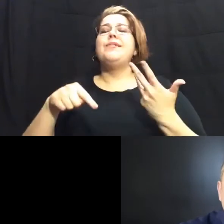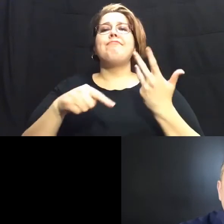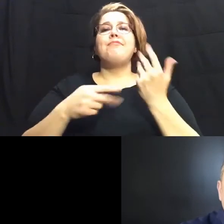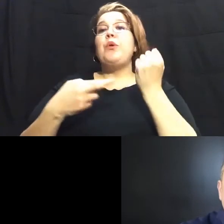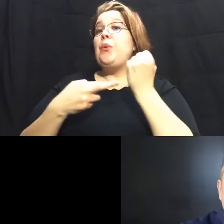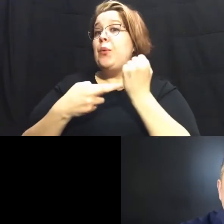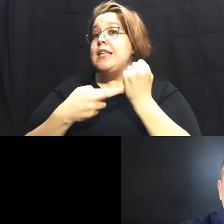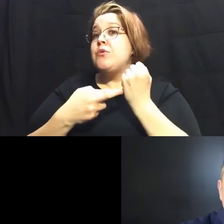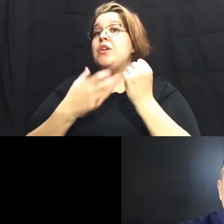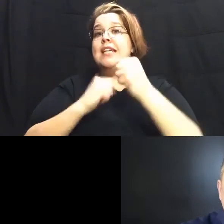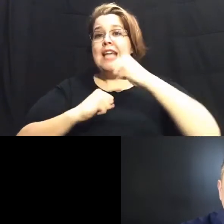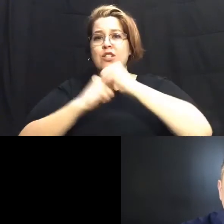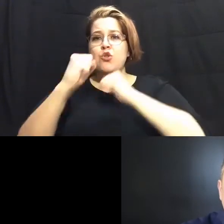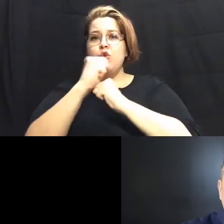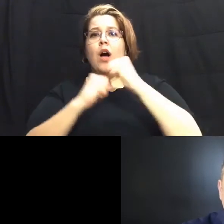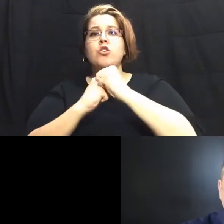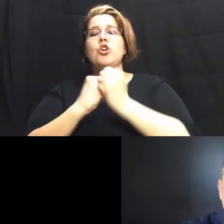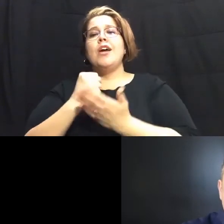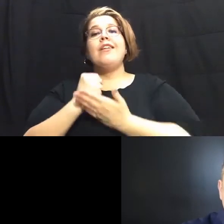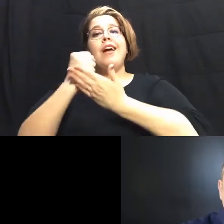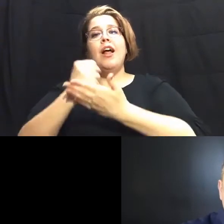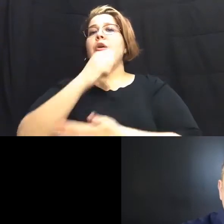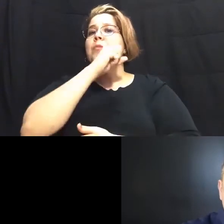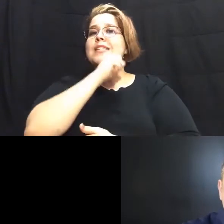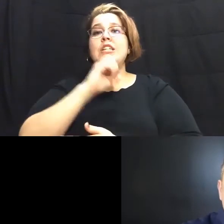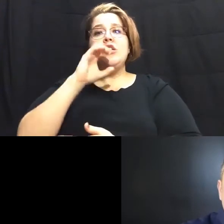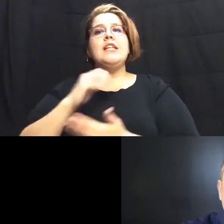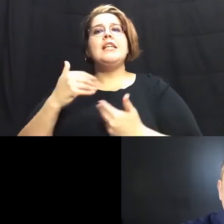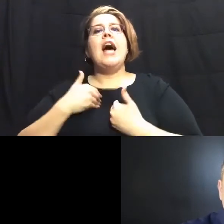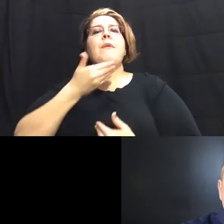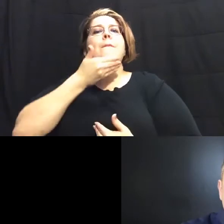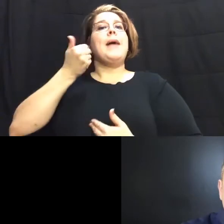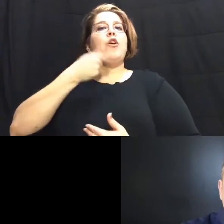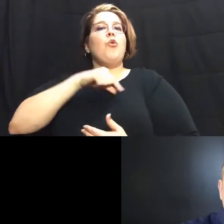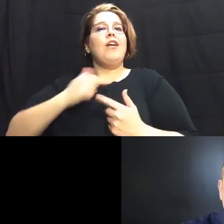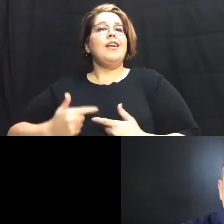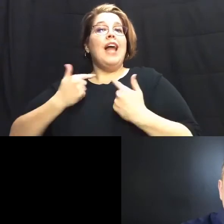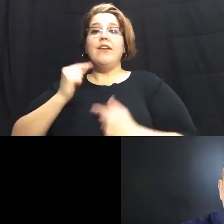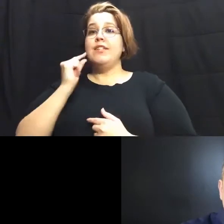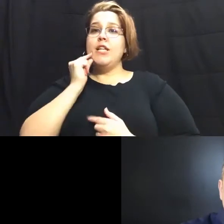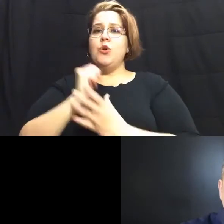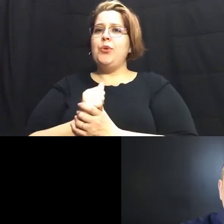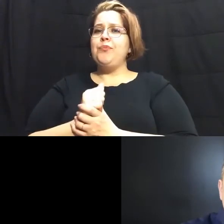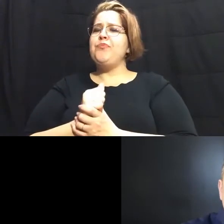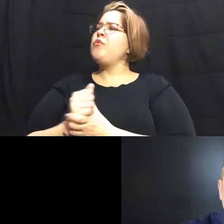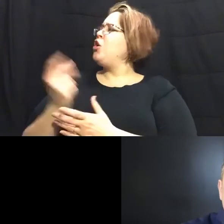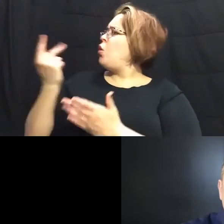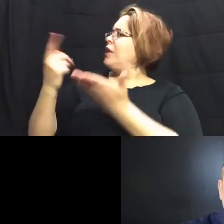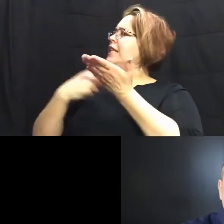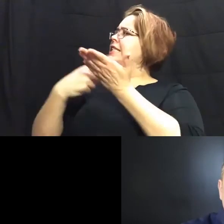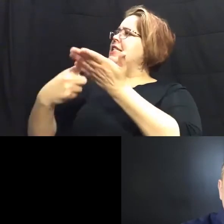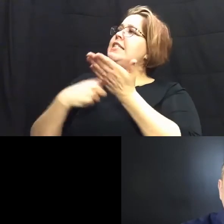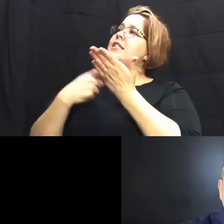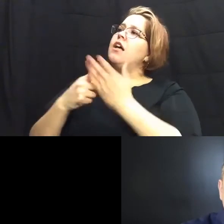infrastructure that help seniors have a better life in san antonio so let's talk about what